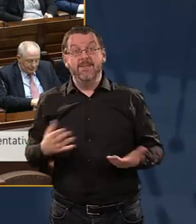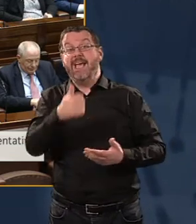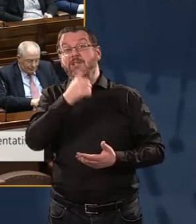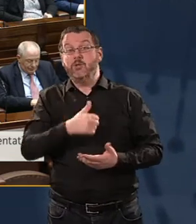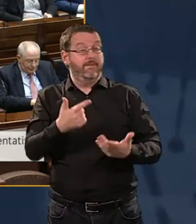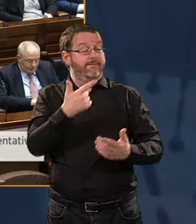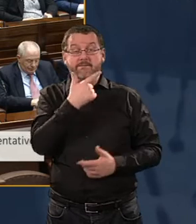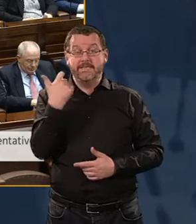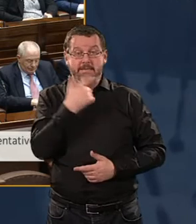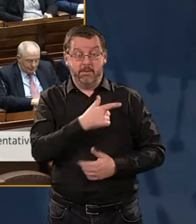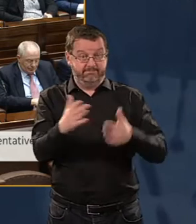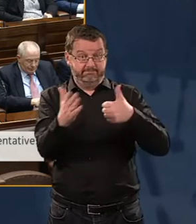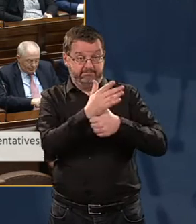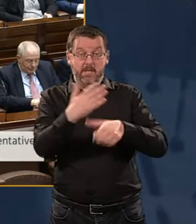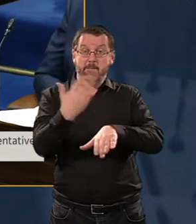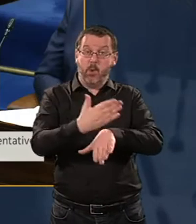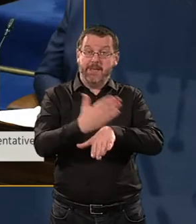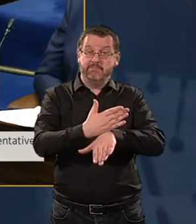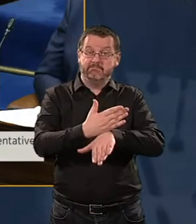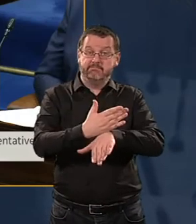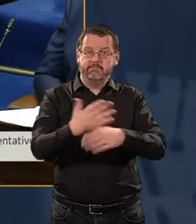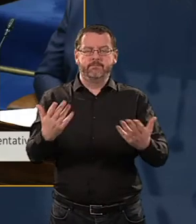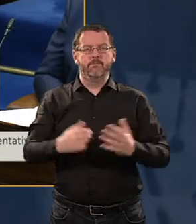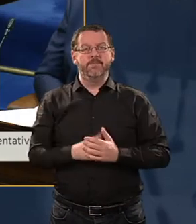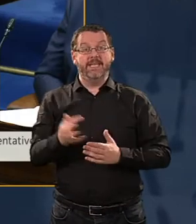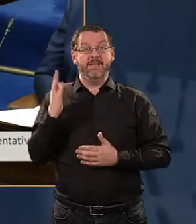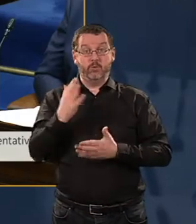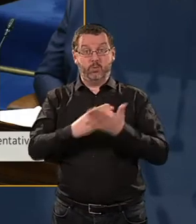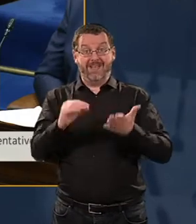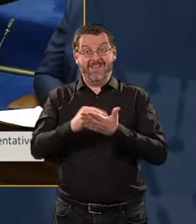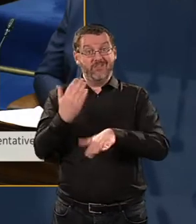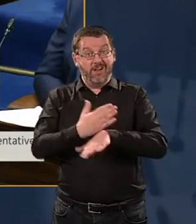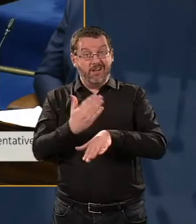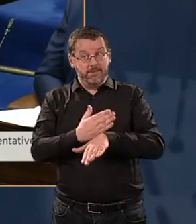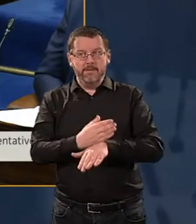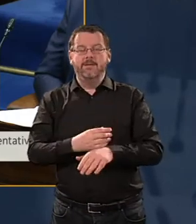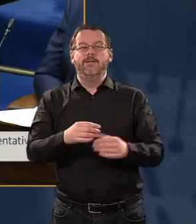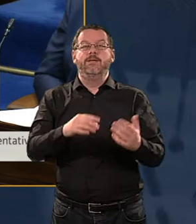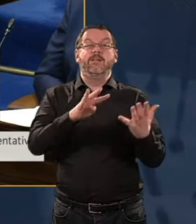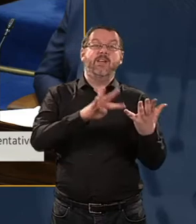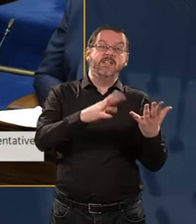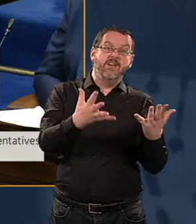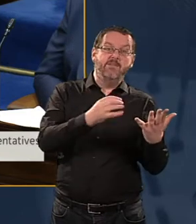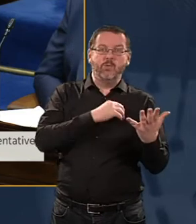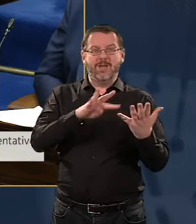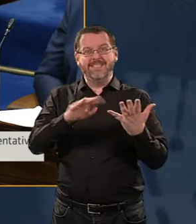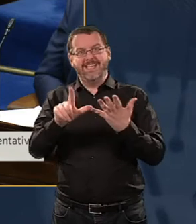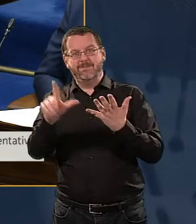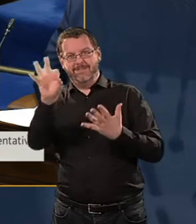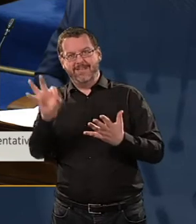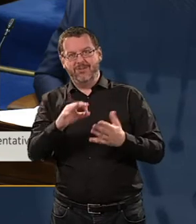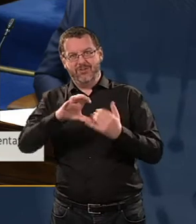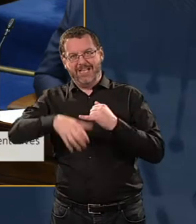is simple. First of all, employment. If you are in employment, you have a 95% to 97.5% chance of not experiencing poverty,